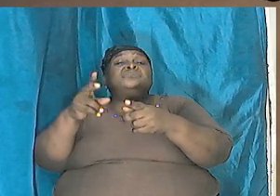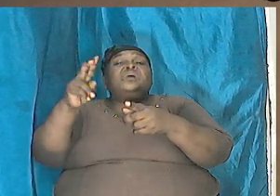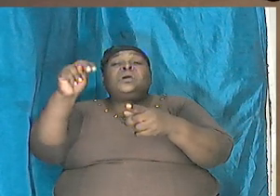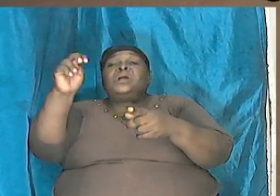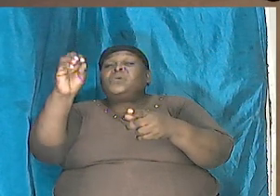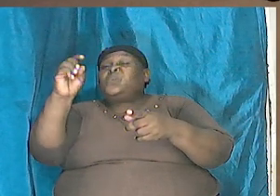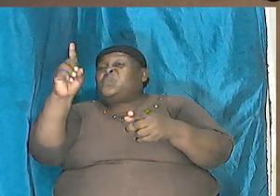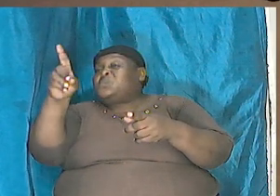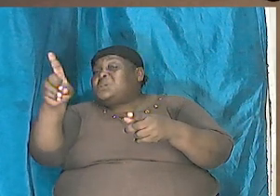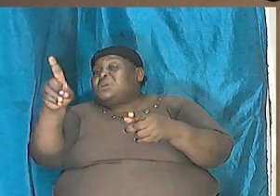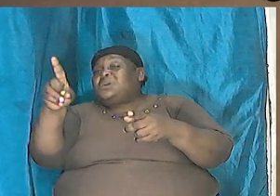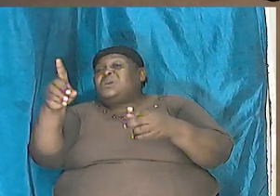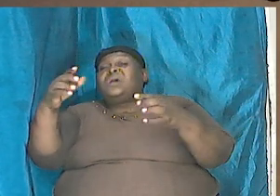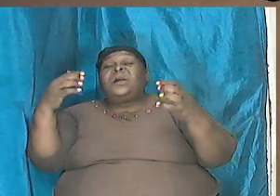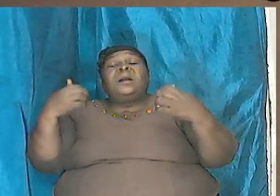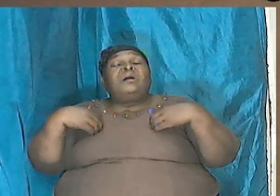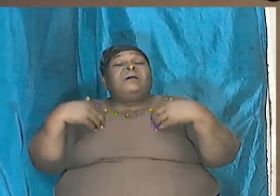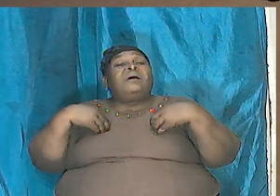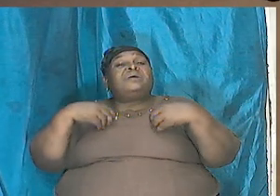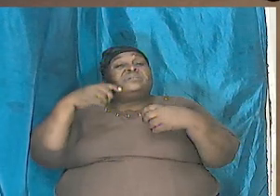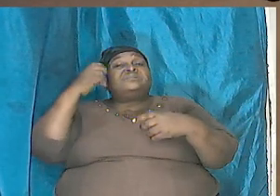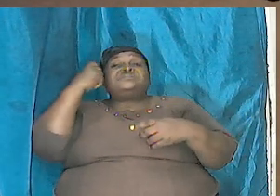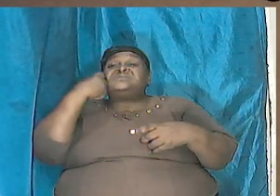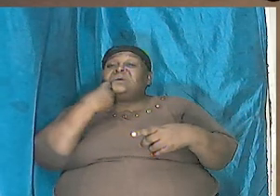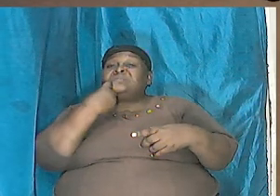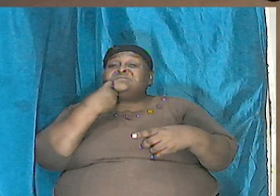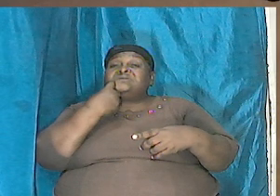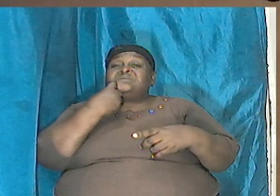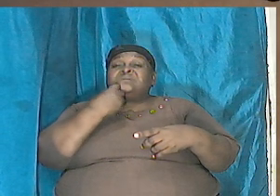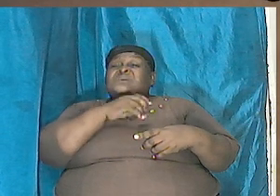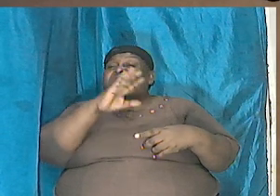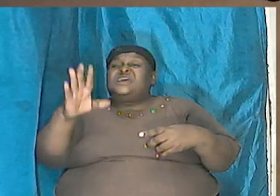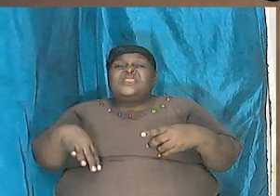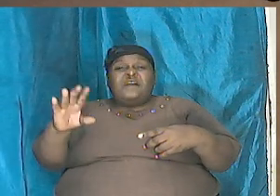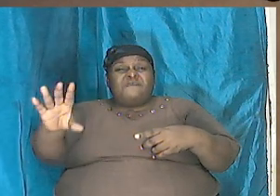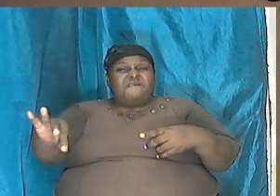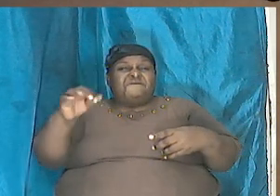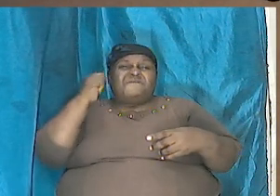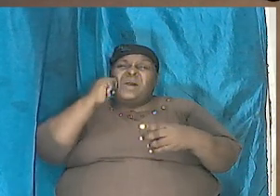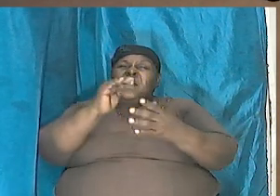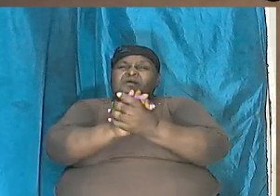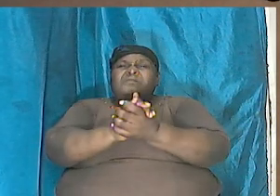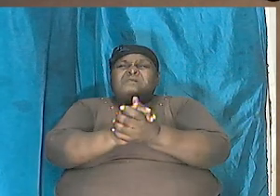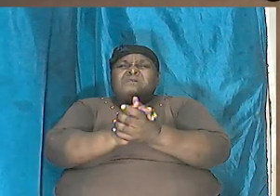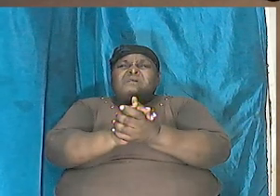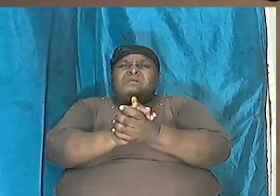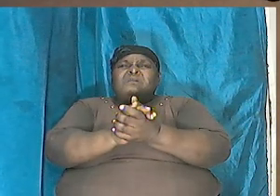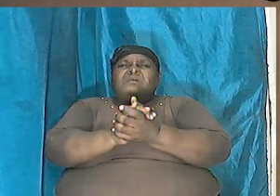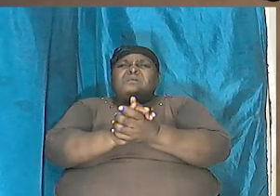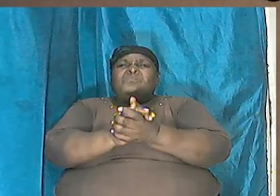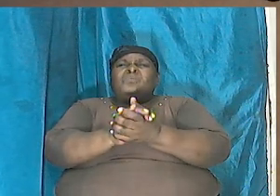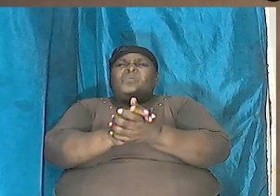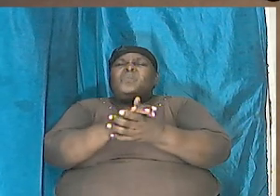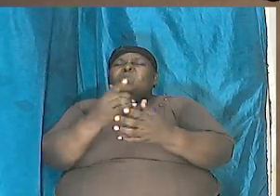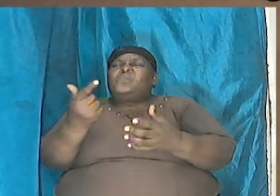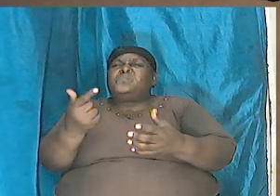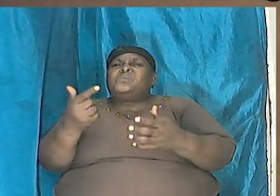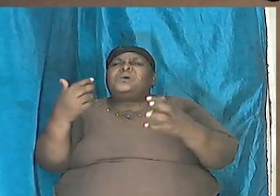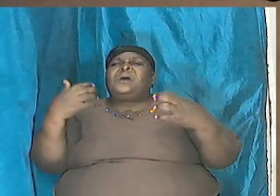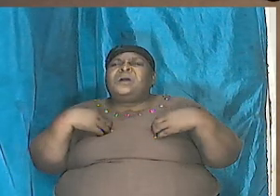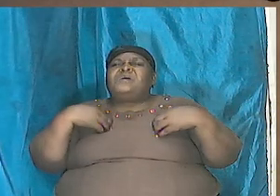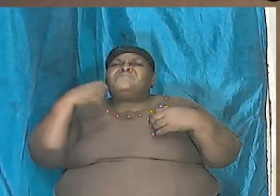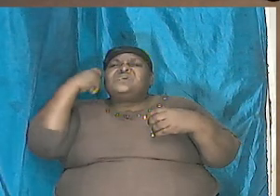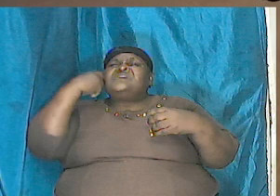then children came at Nod what he didn't find are there he knew her there so understand the word